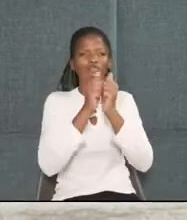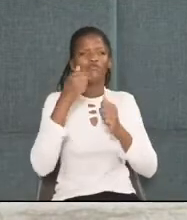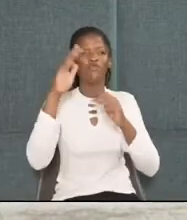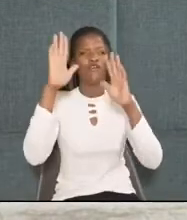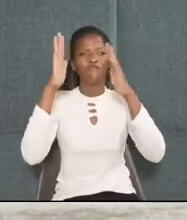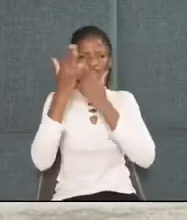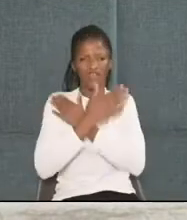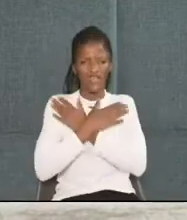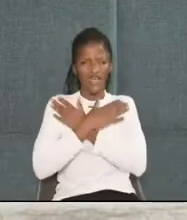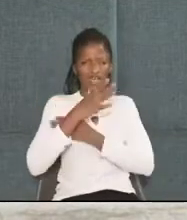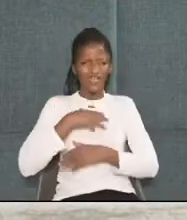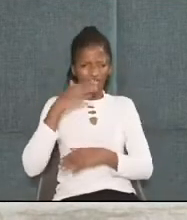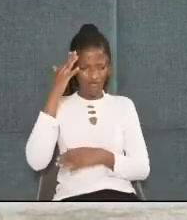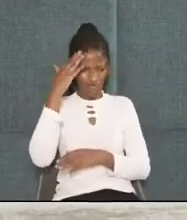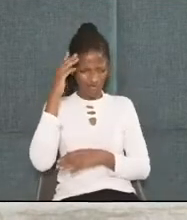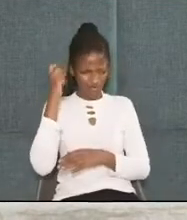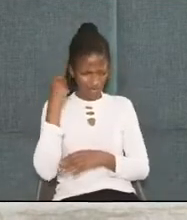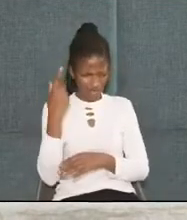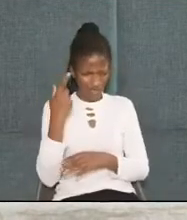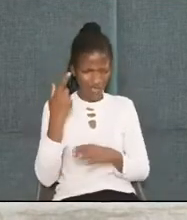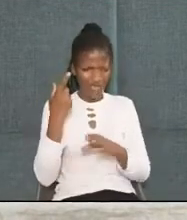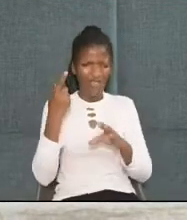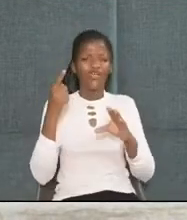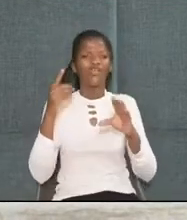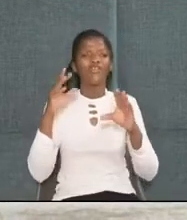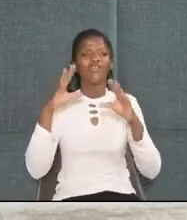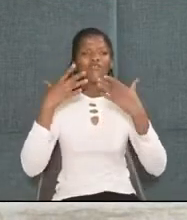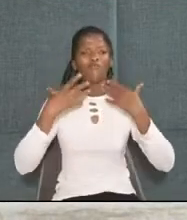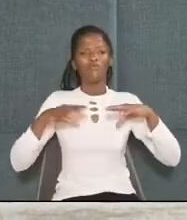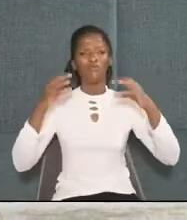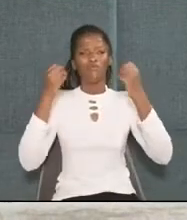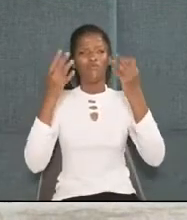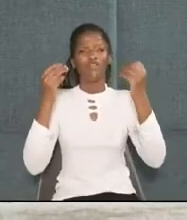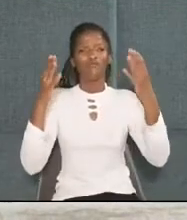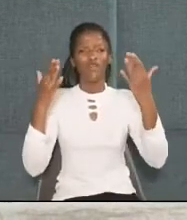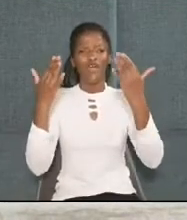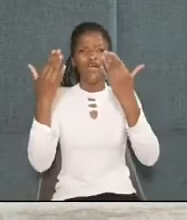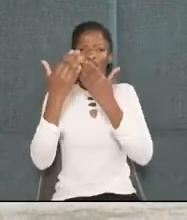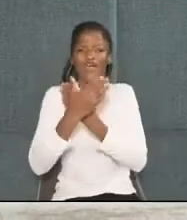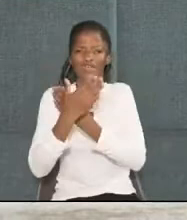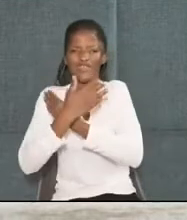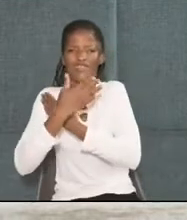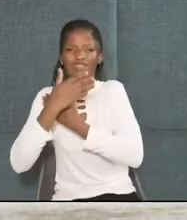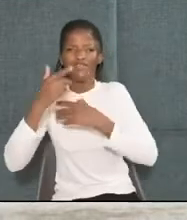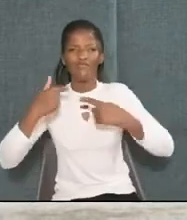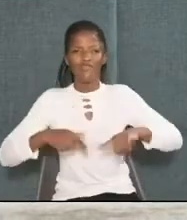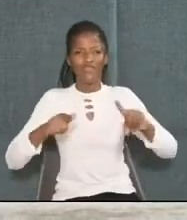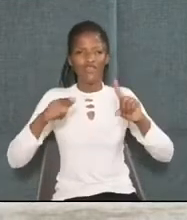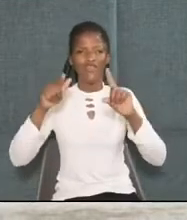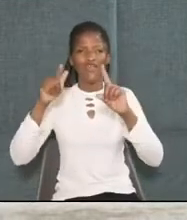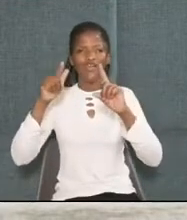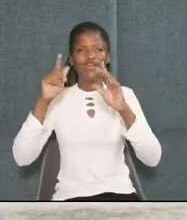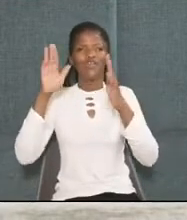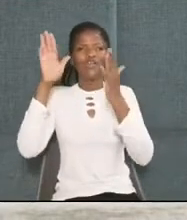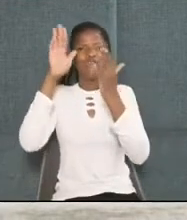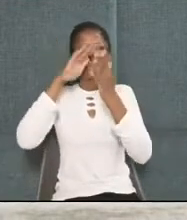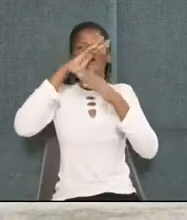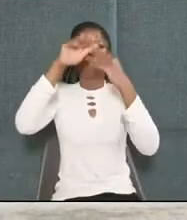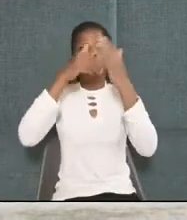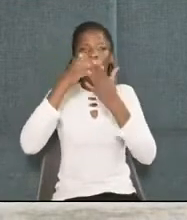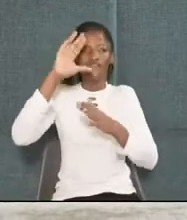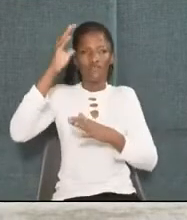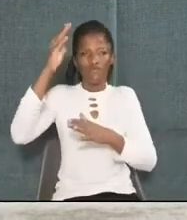suddenly you notice, the clouds begin to gather together, hugging themselves, covering the entire sky.